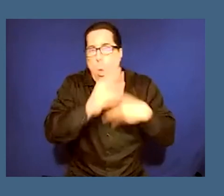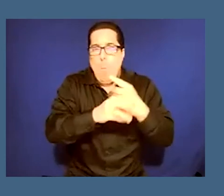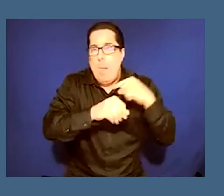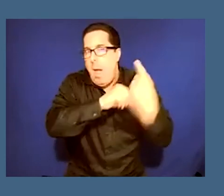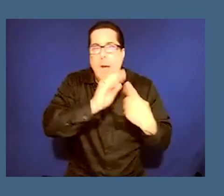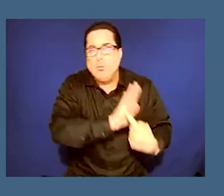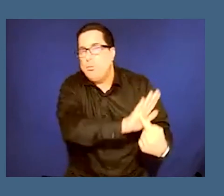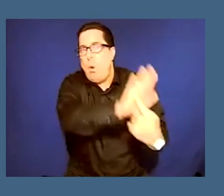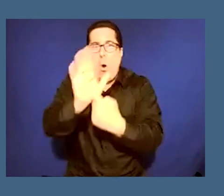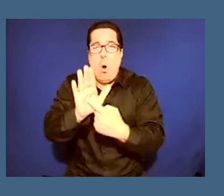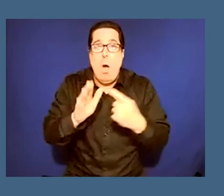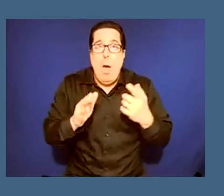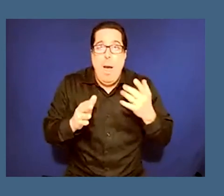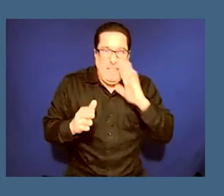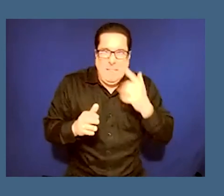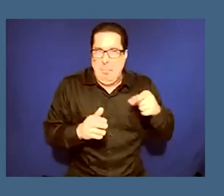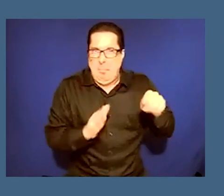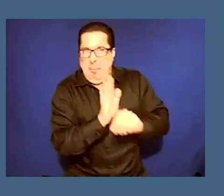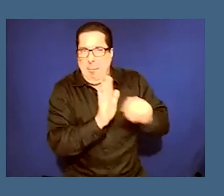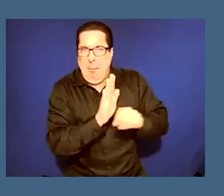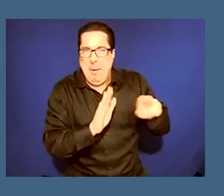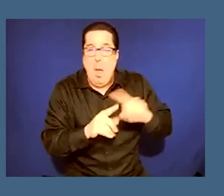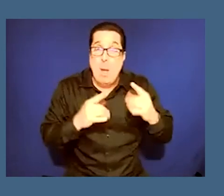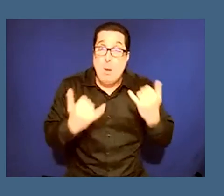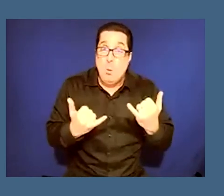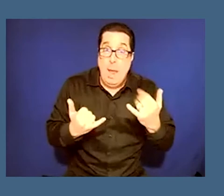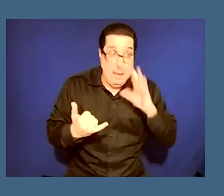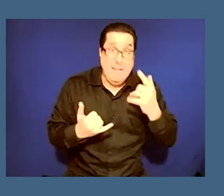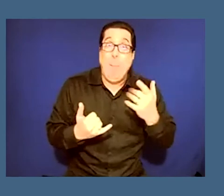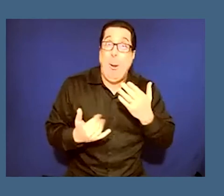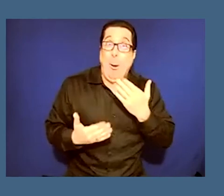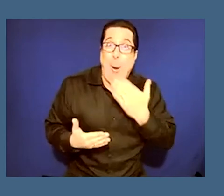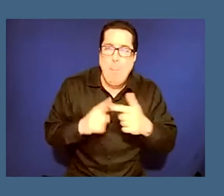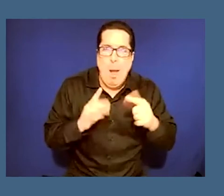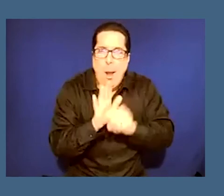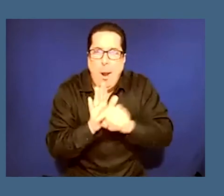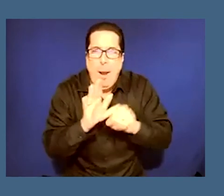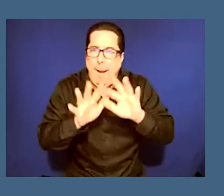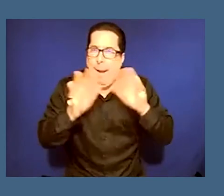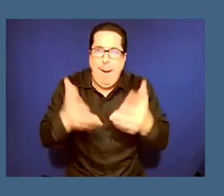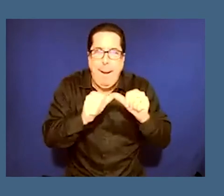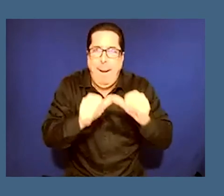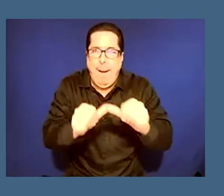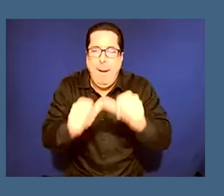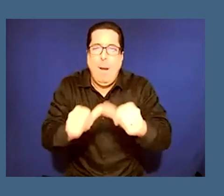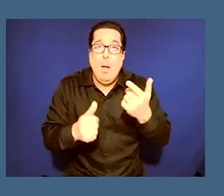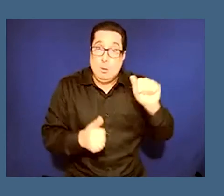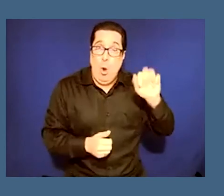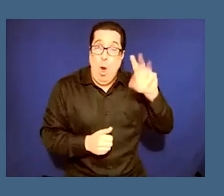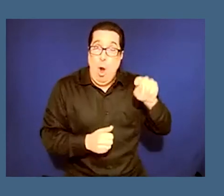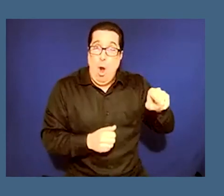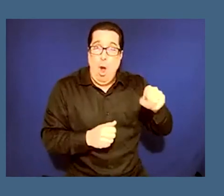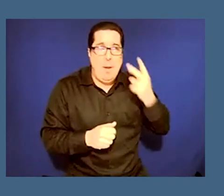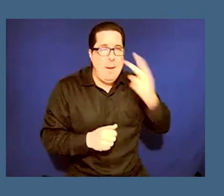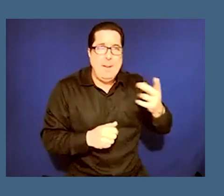it's an unresolvable problem but when i think about it you know there's such catharsis around art and that's adjudicated in the public eye